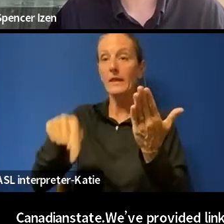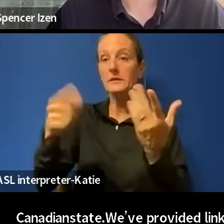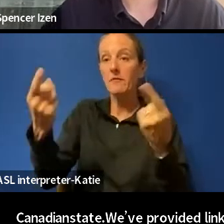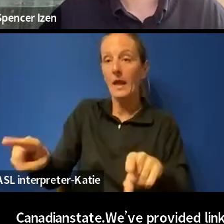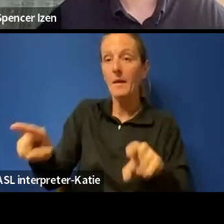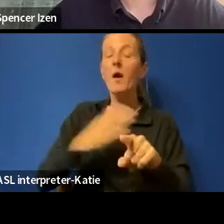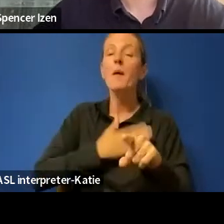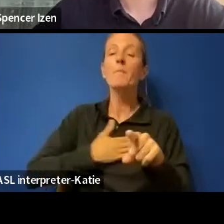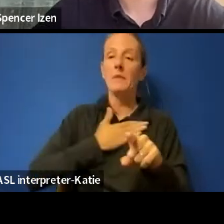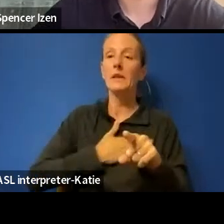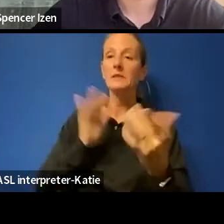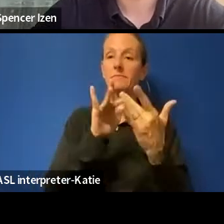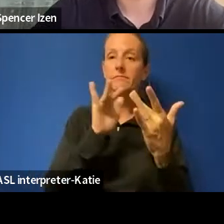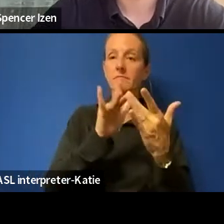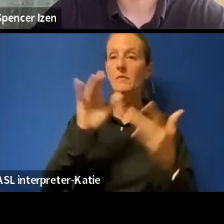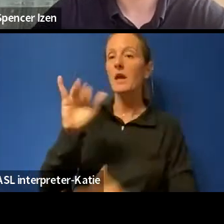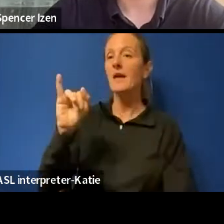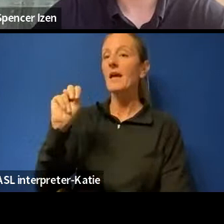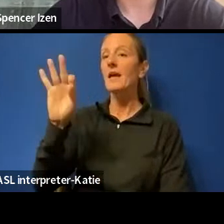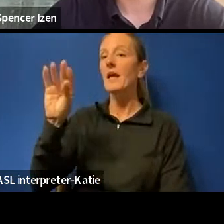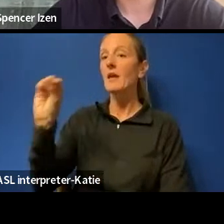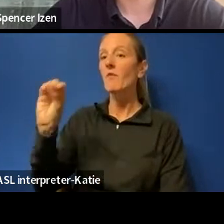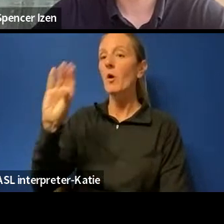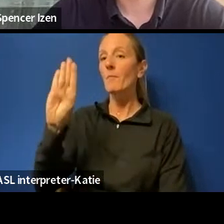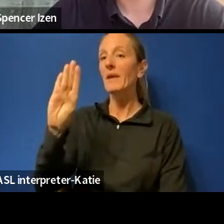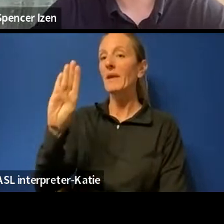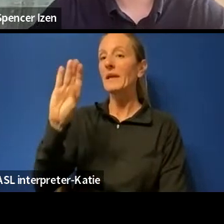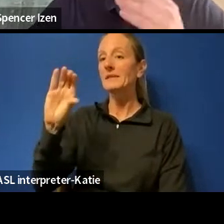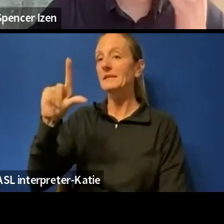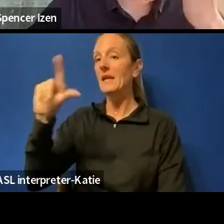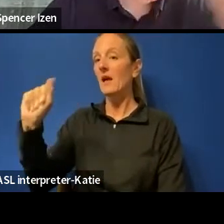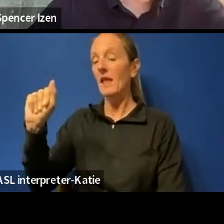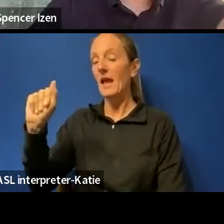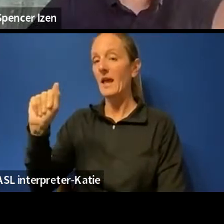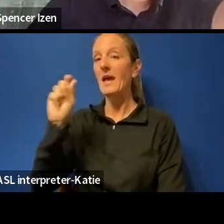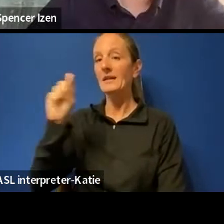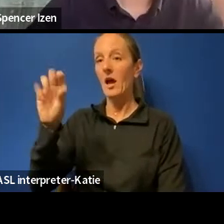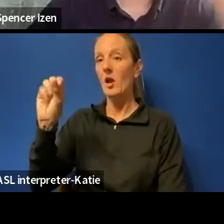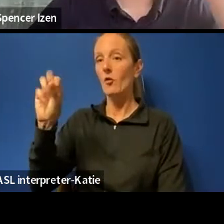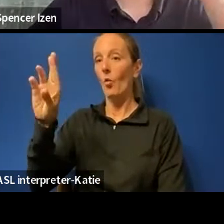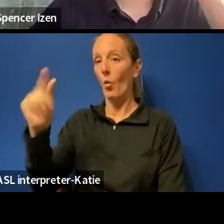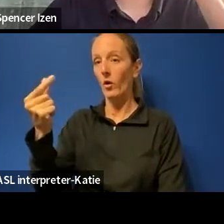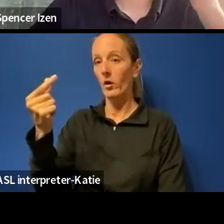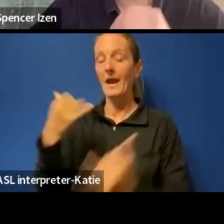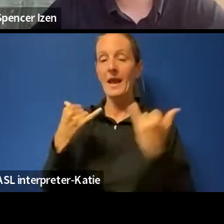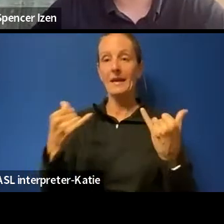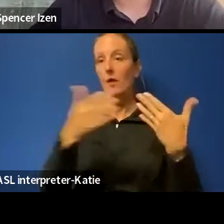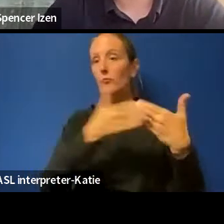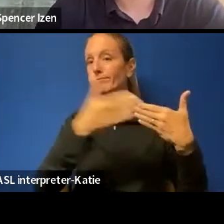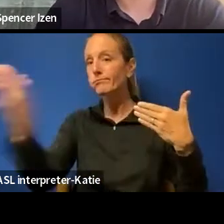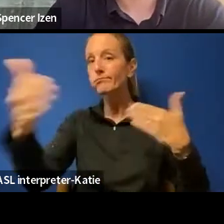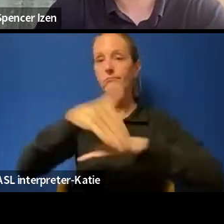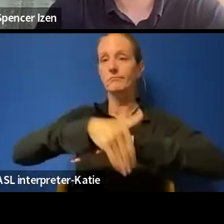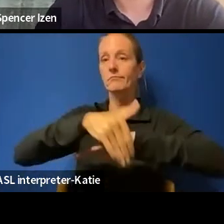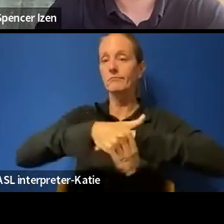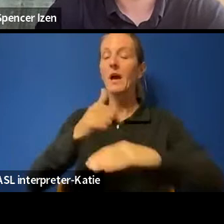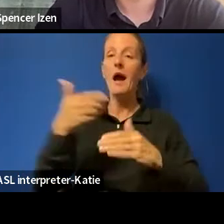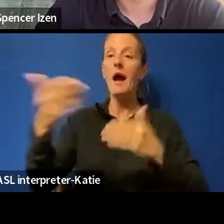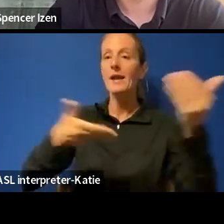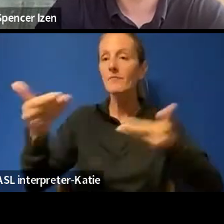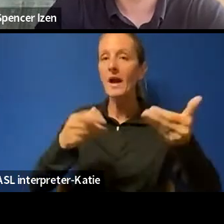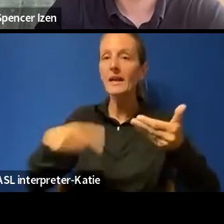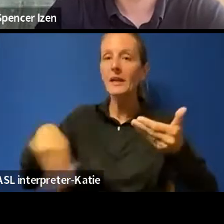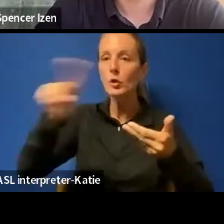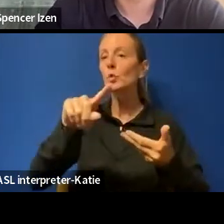to info at bccla.org. Throughout tonight's event, I would invite you to share your questions